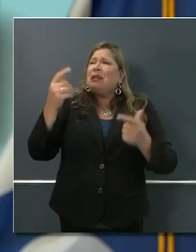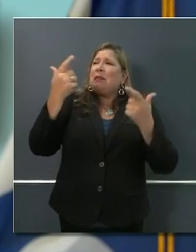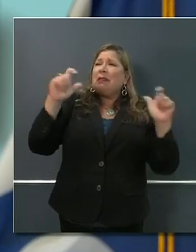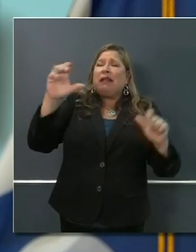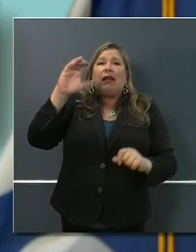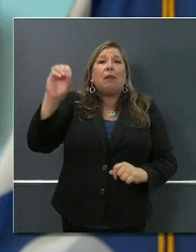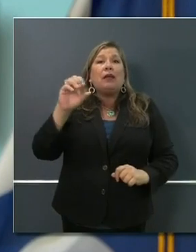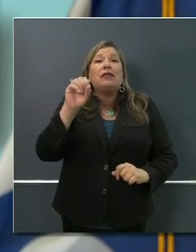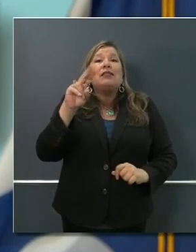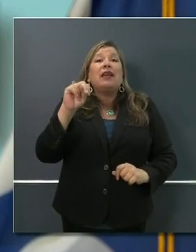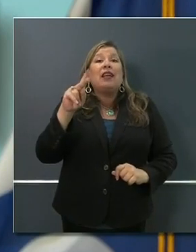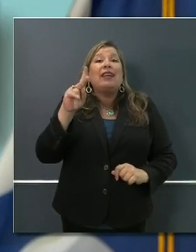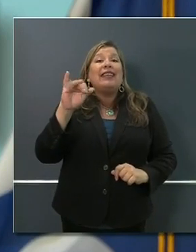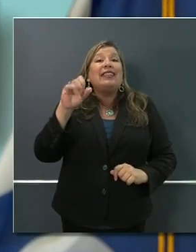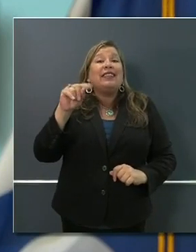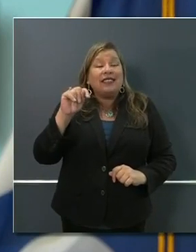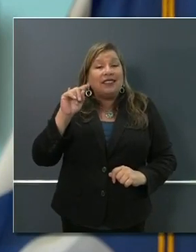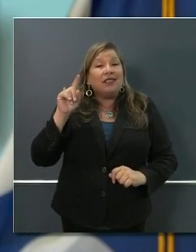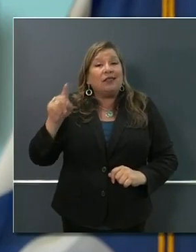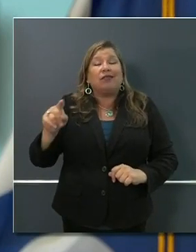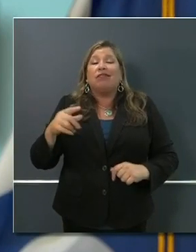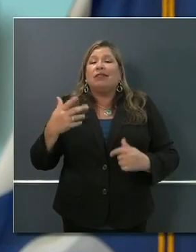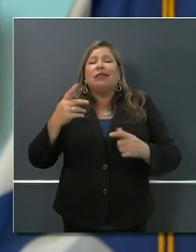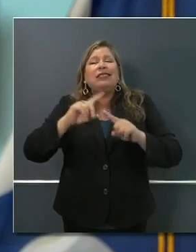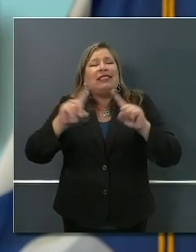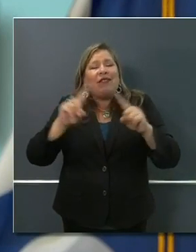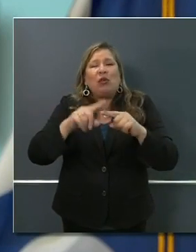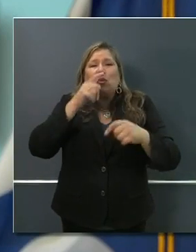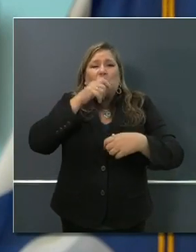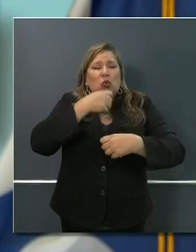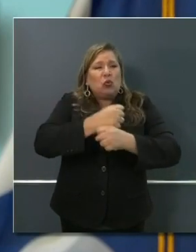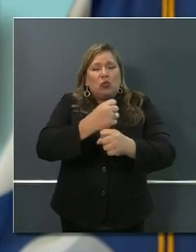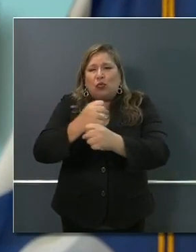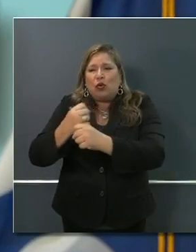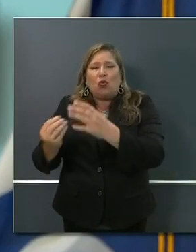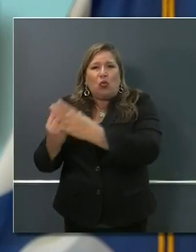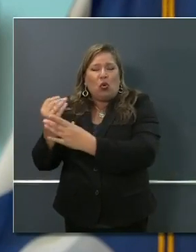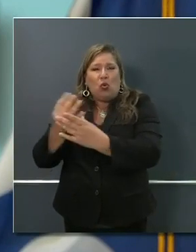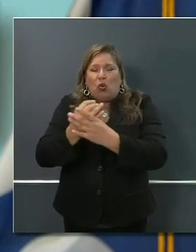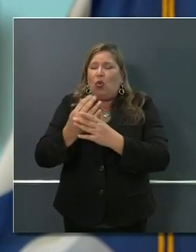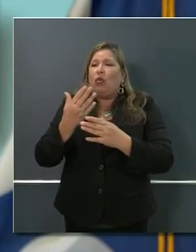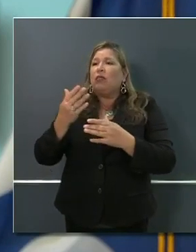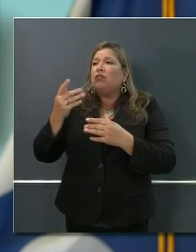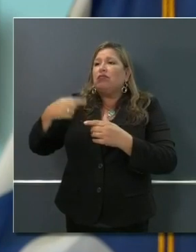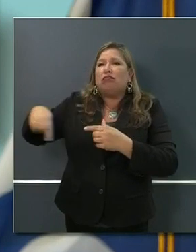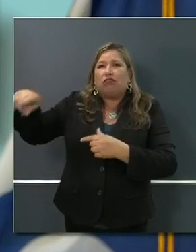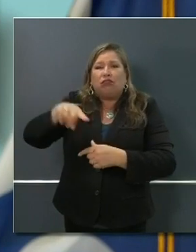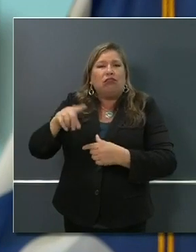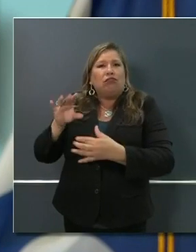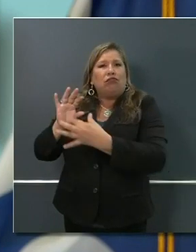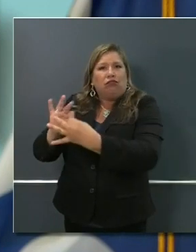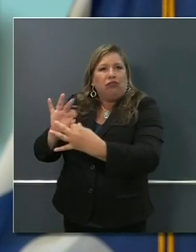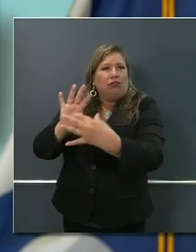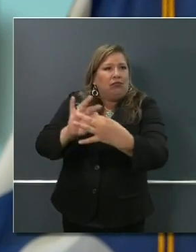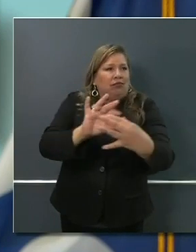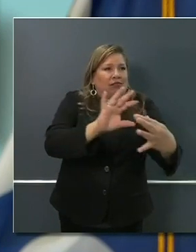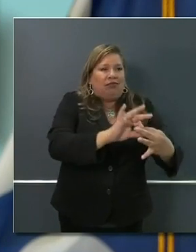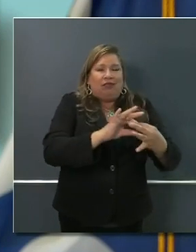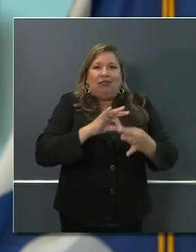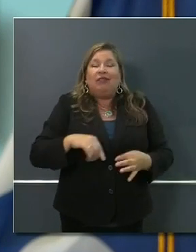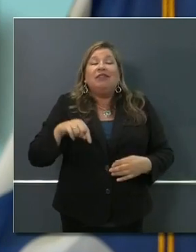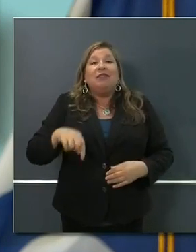Side Pacific producers, a partnership out here on the Pacific Coast, even doing fruit